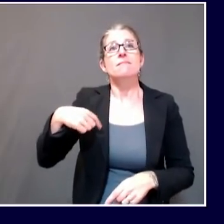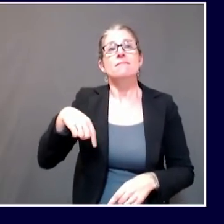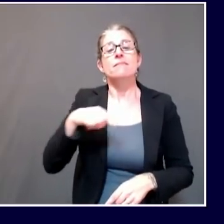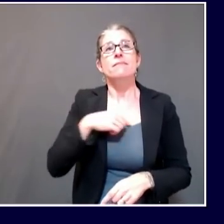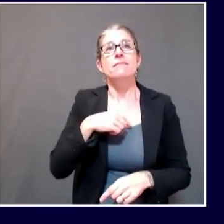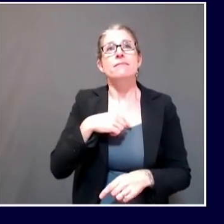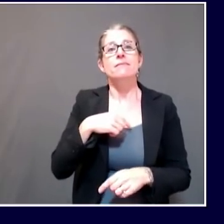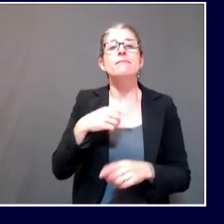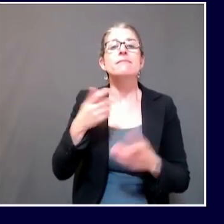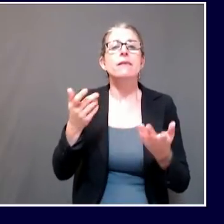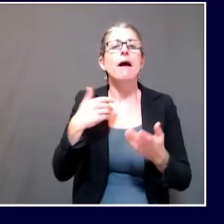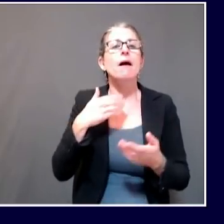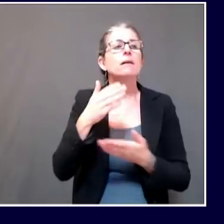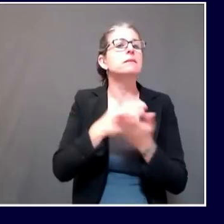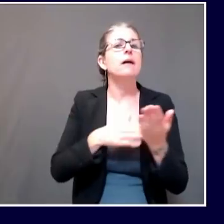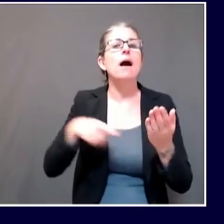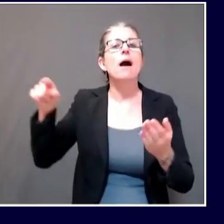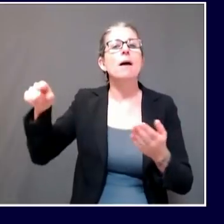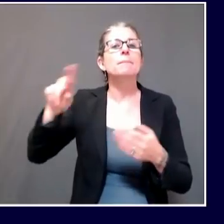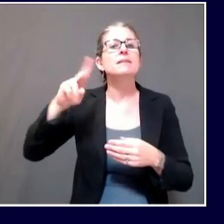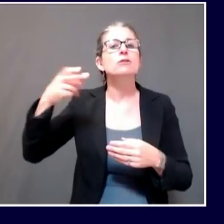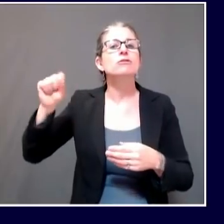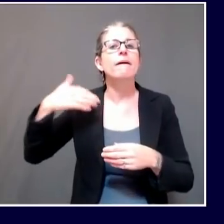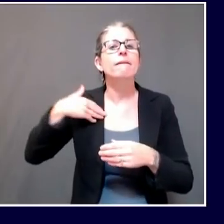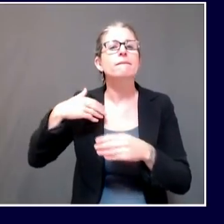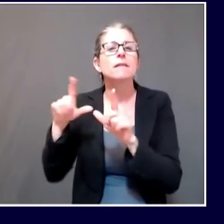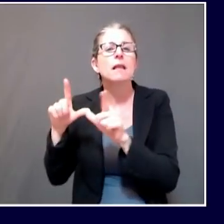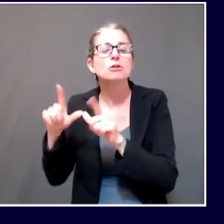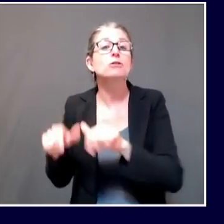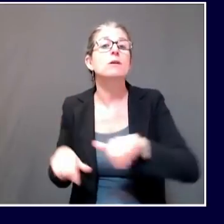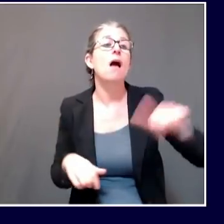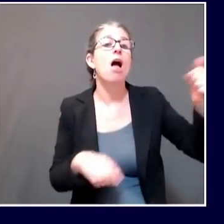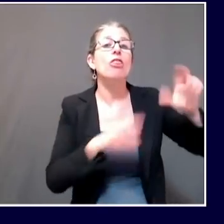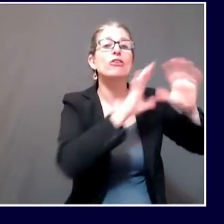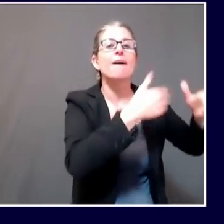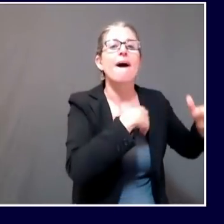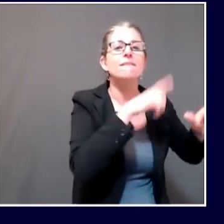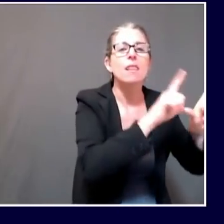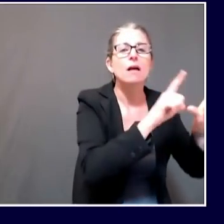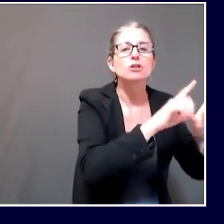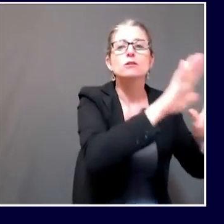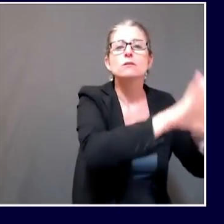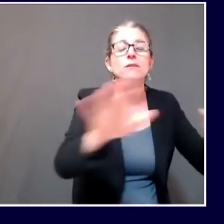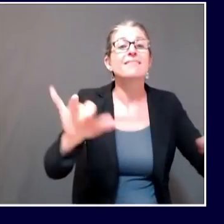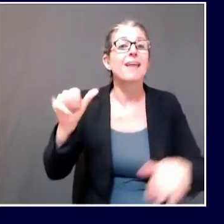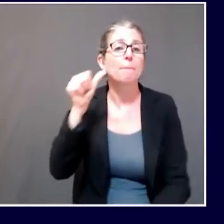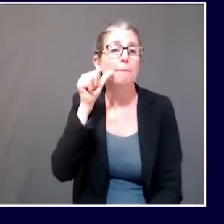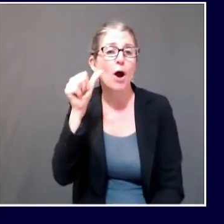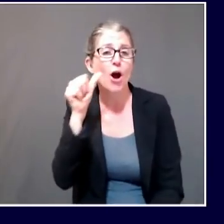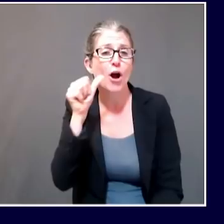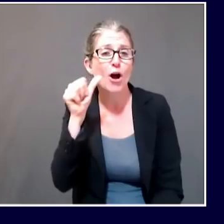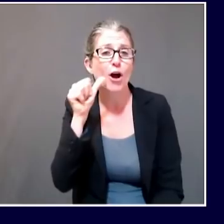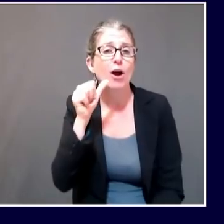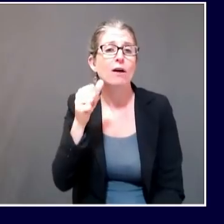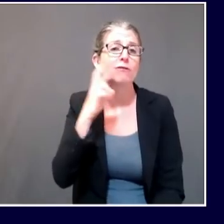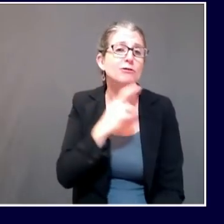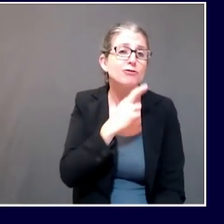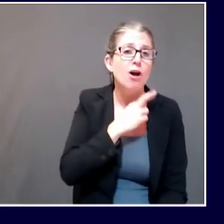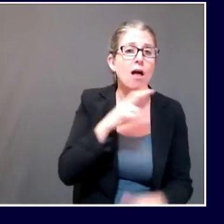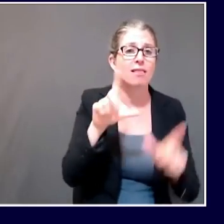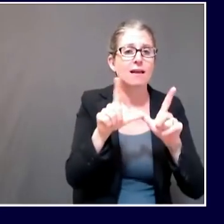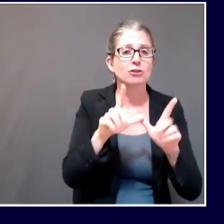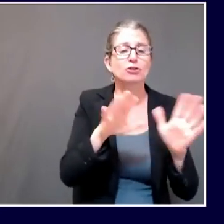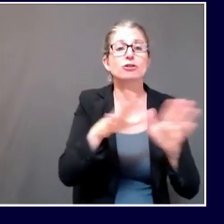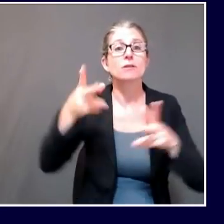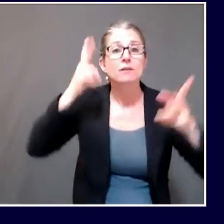et cetera. That's one set of authorities. But under the state of civil emergency with the pandemic, we